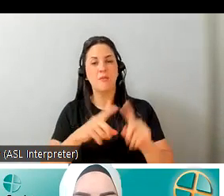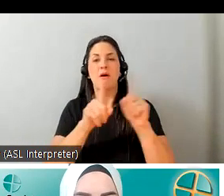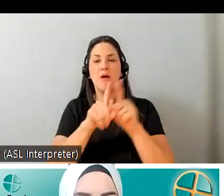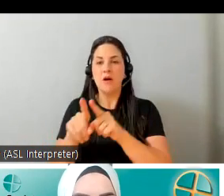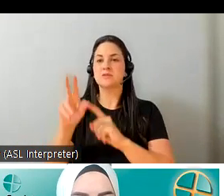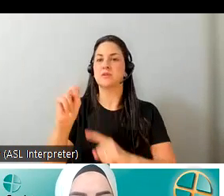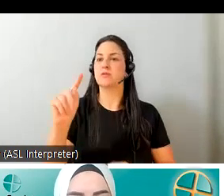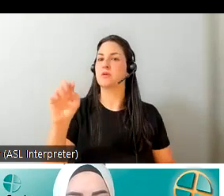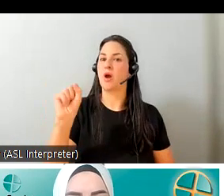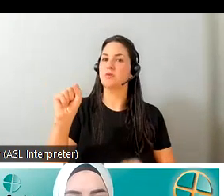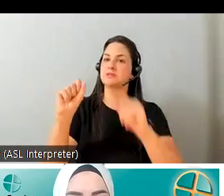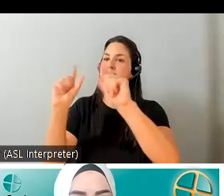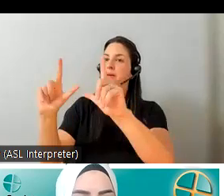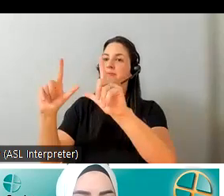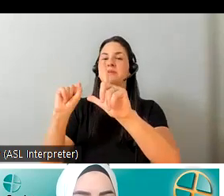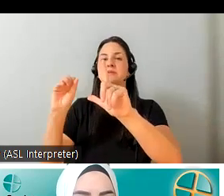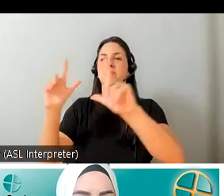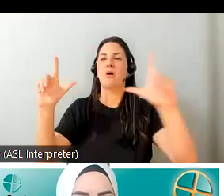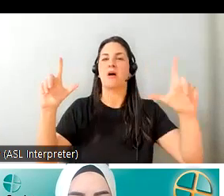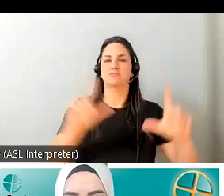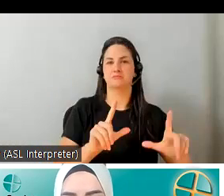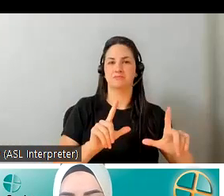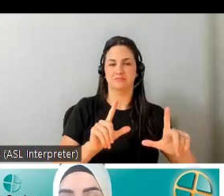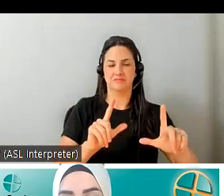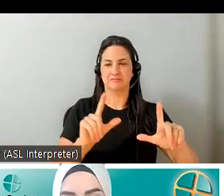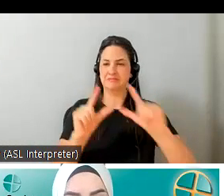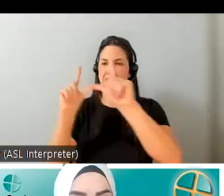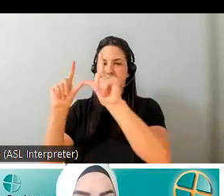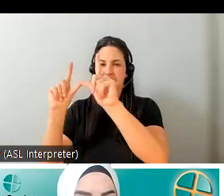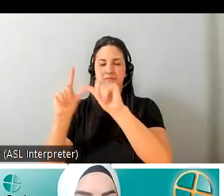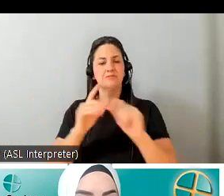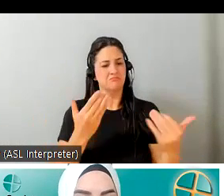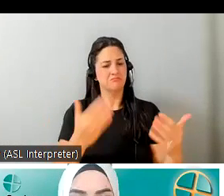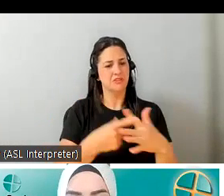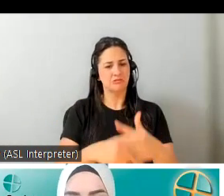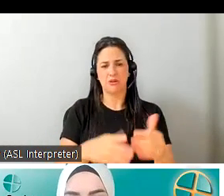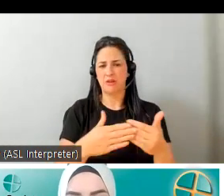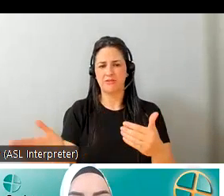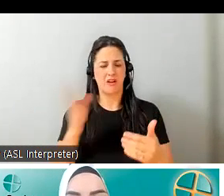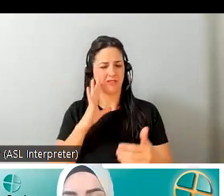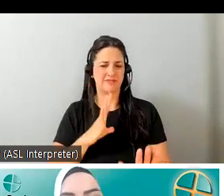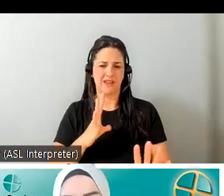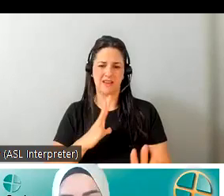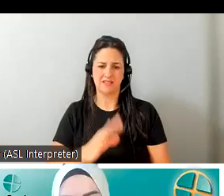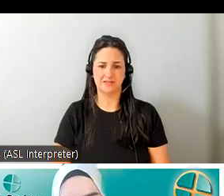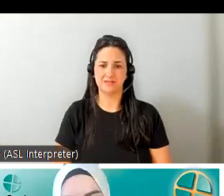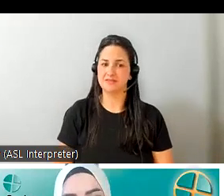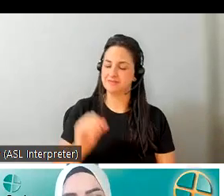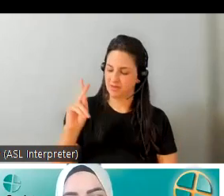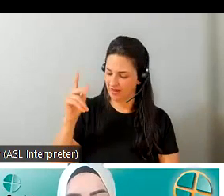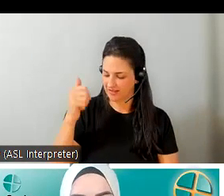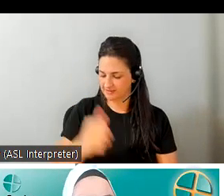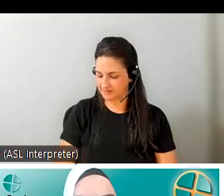just condensed it so um you can start where you left off we'll be absolutely fine okay awesome